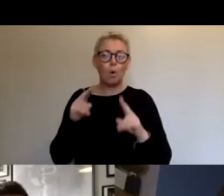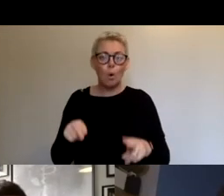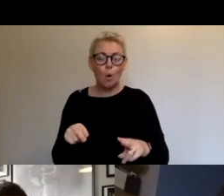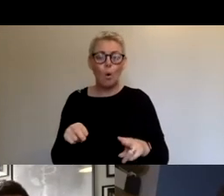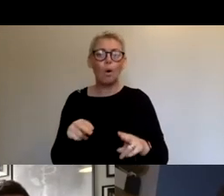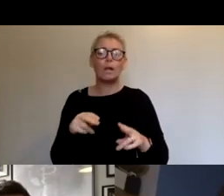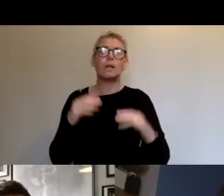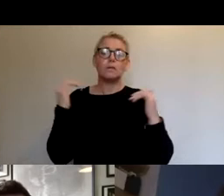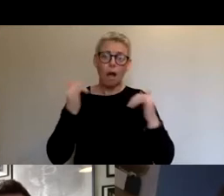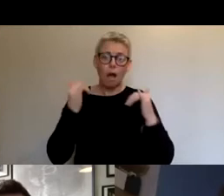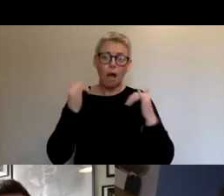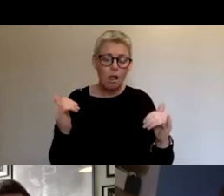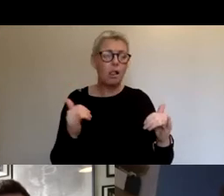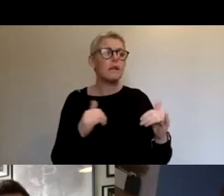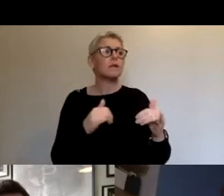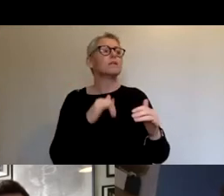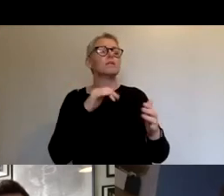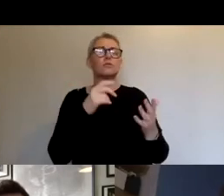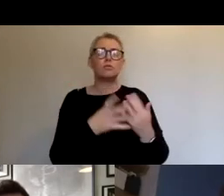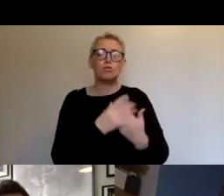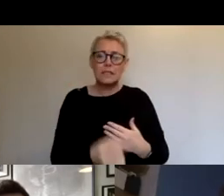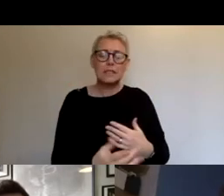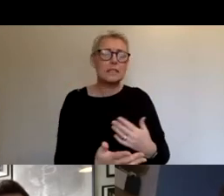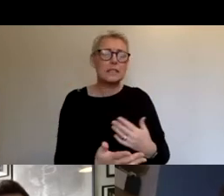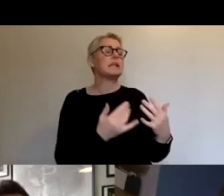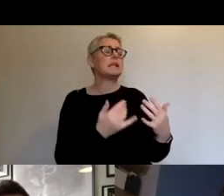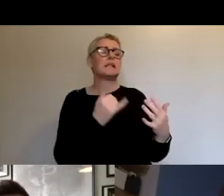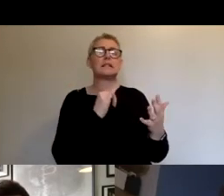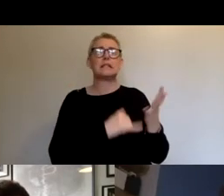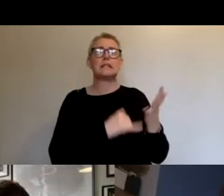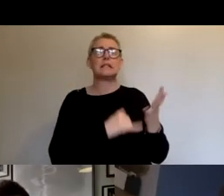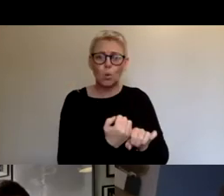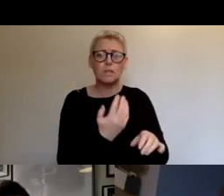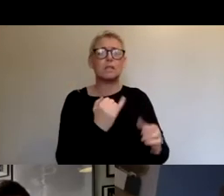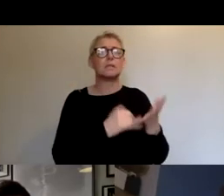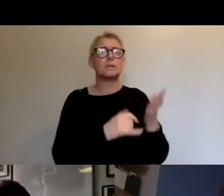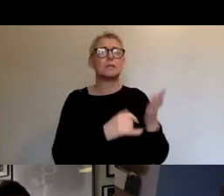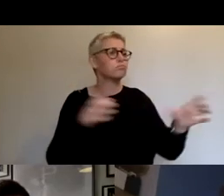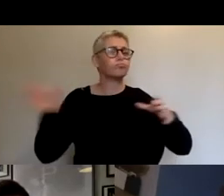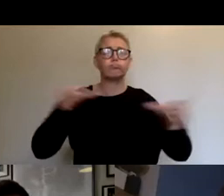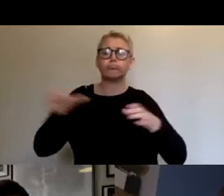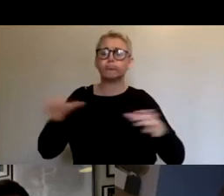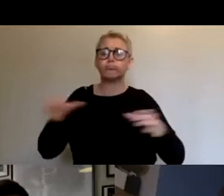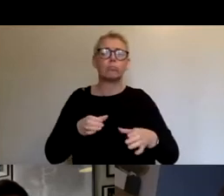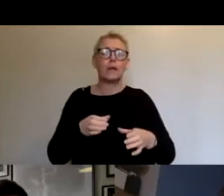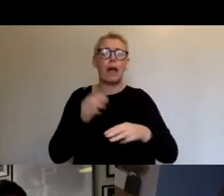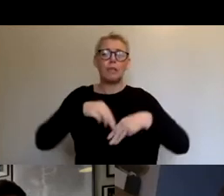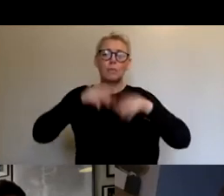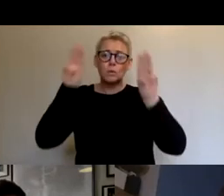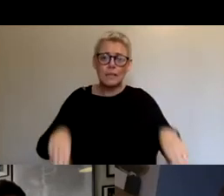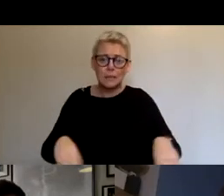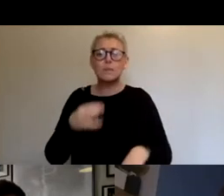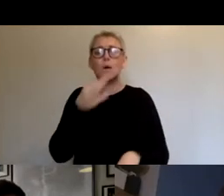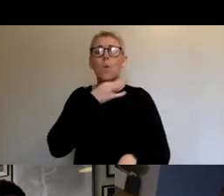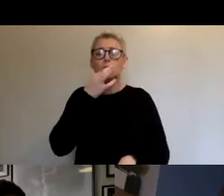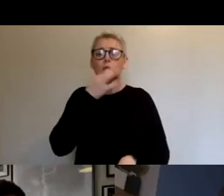Spike Island, St. George's, Make, Arnafini, Para Orchestra, Bristol Museums and of course Watershed and Bristol World Vic